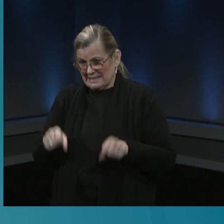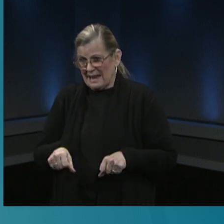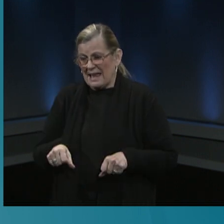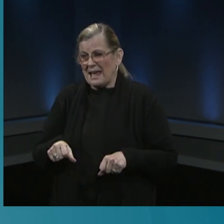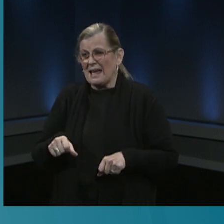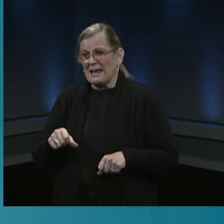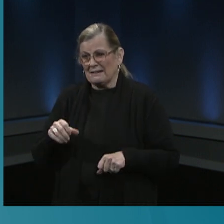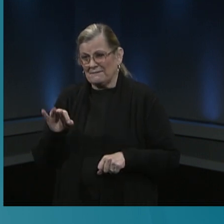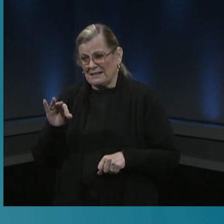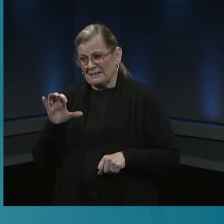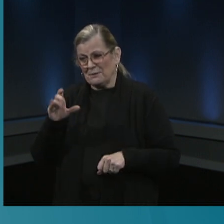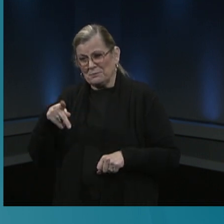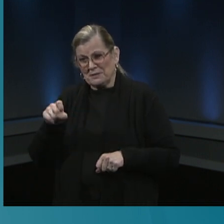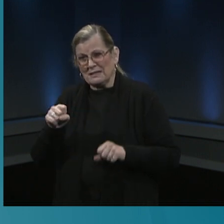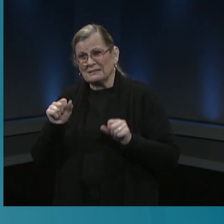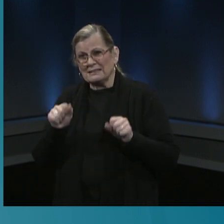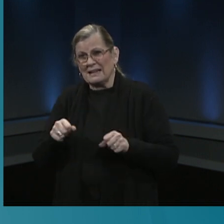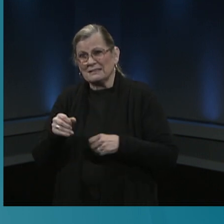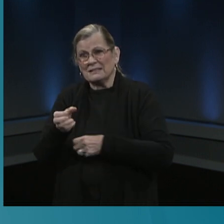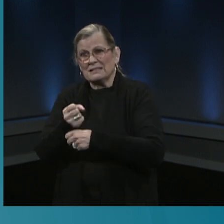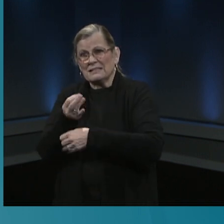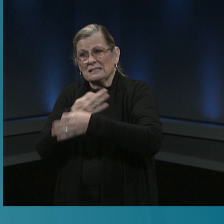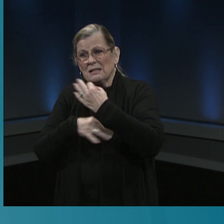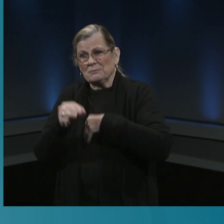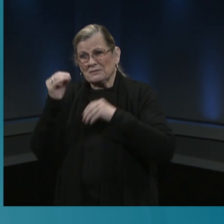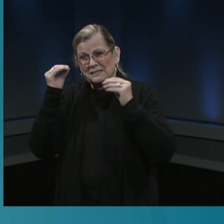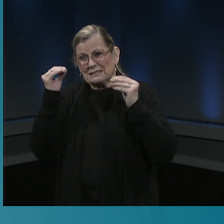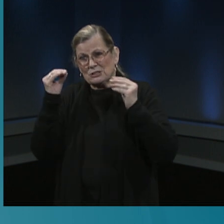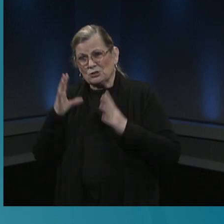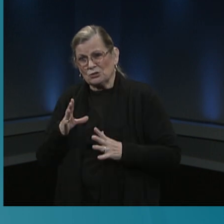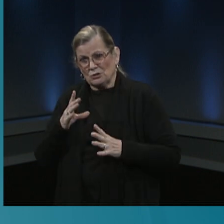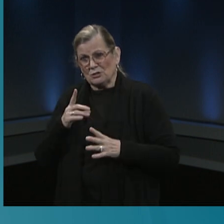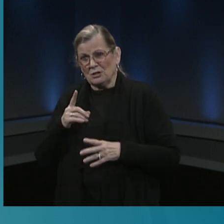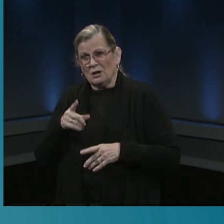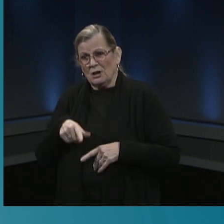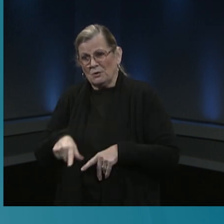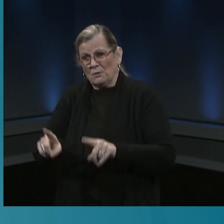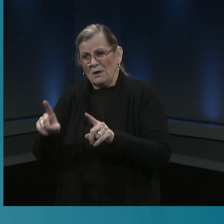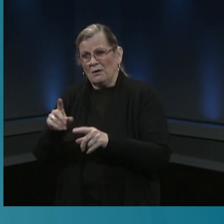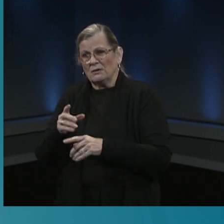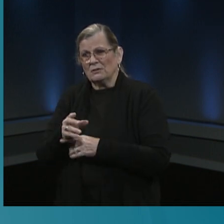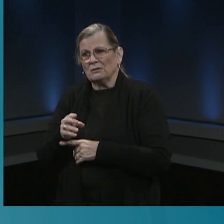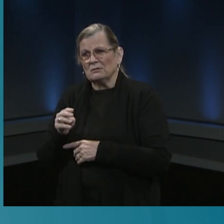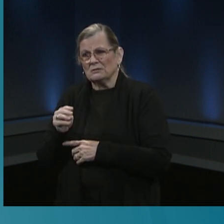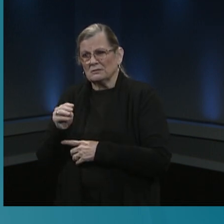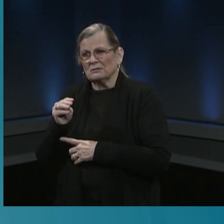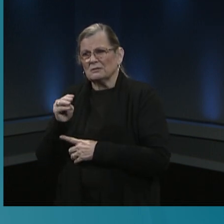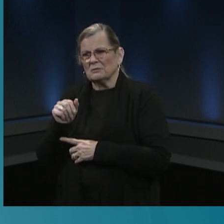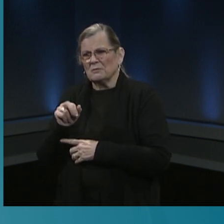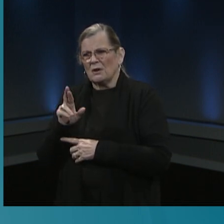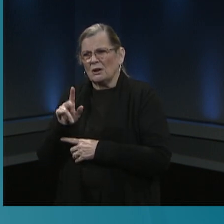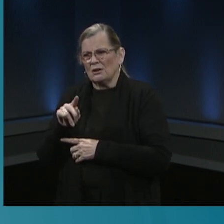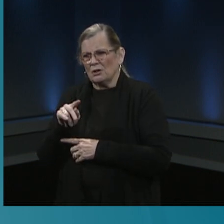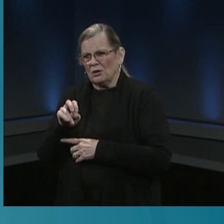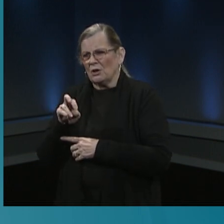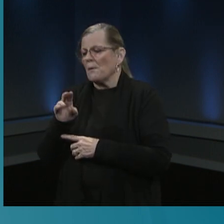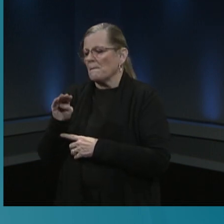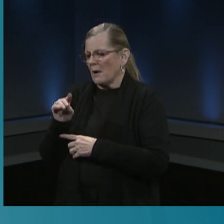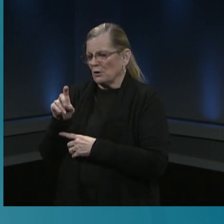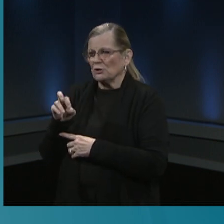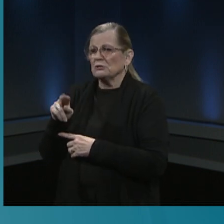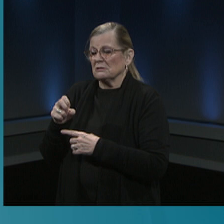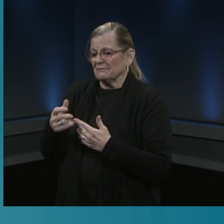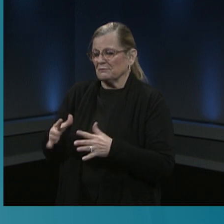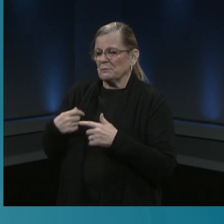we're also hearing about monitors we've been busy hiring monitors to prepare for uh return to school